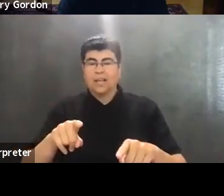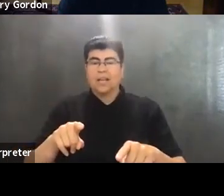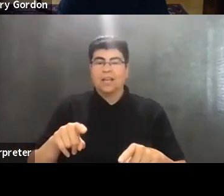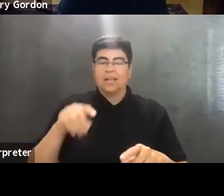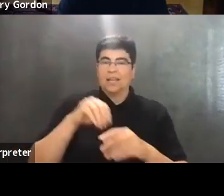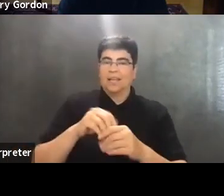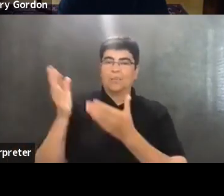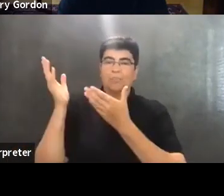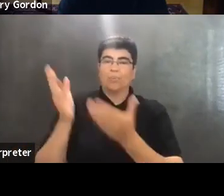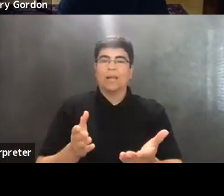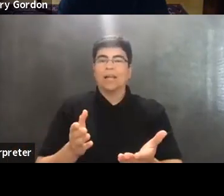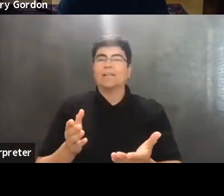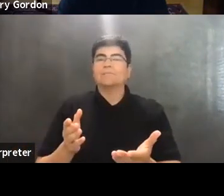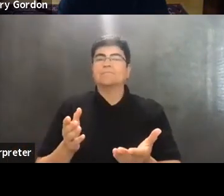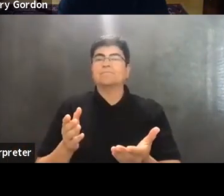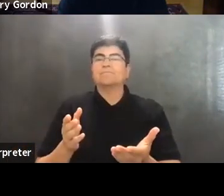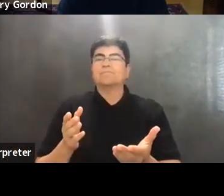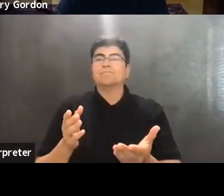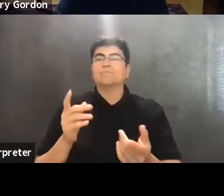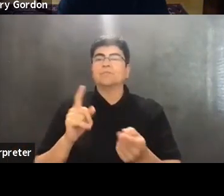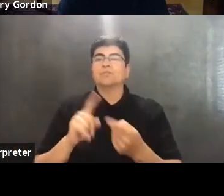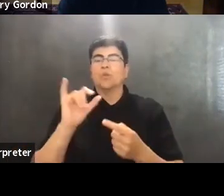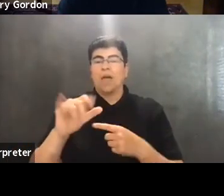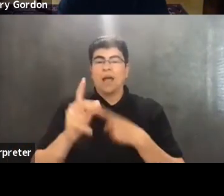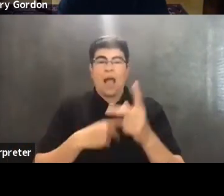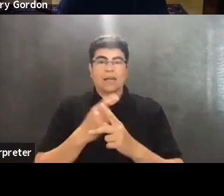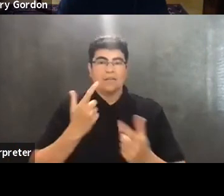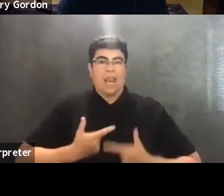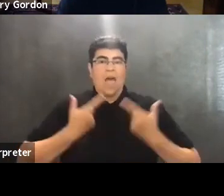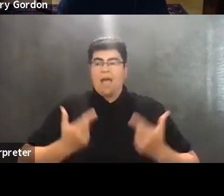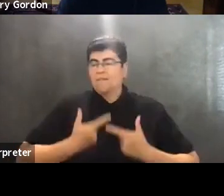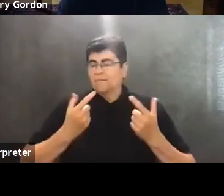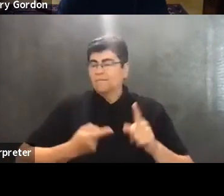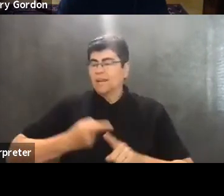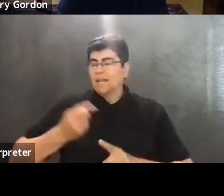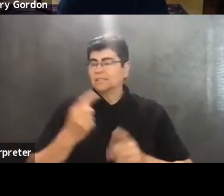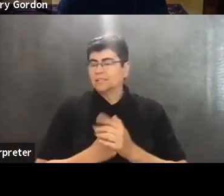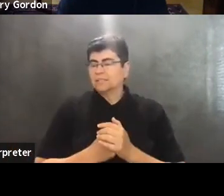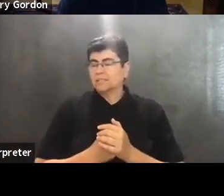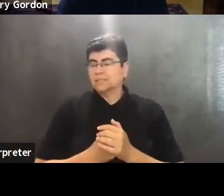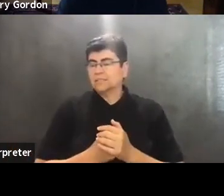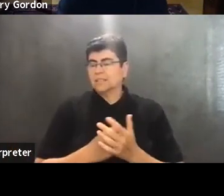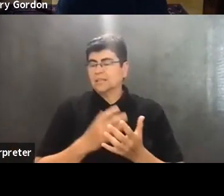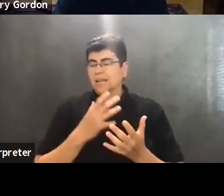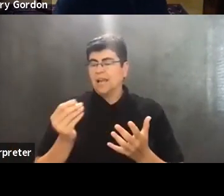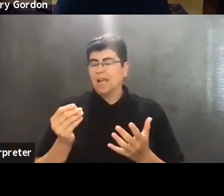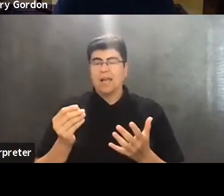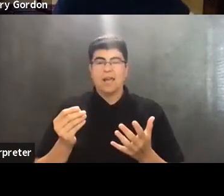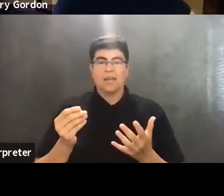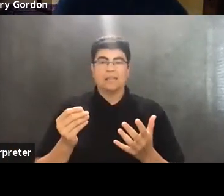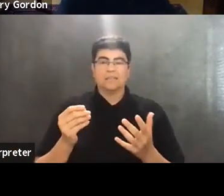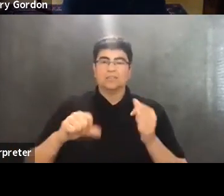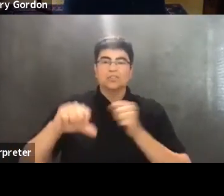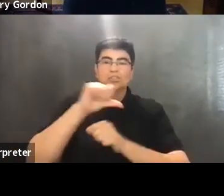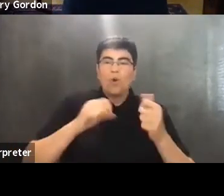bringing, um, to a kind of aliveness, a notion of movement as a vector of social life